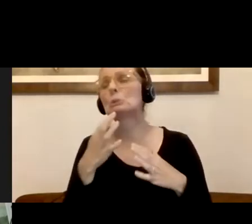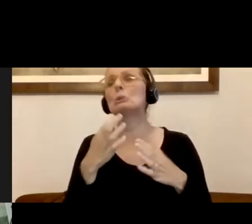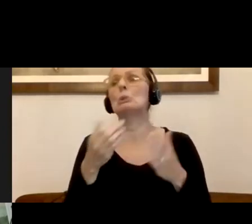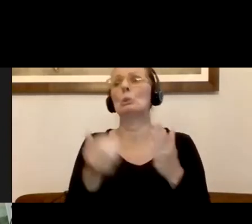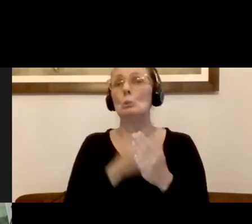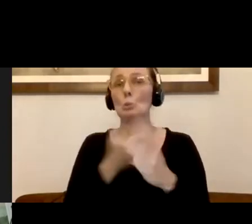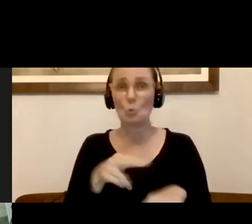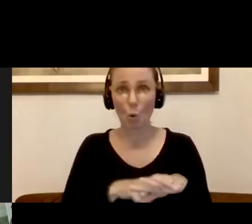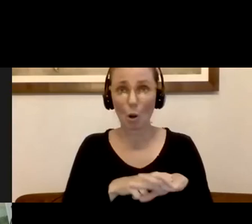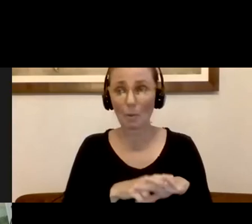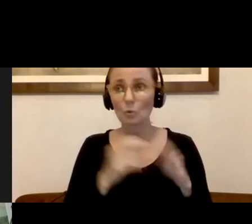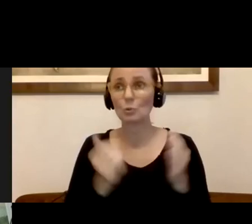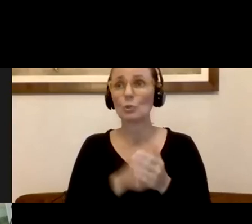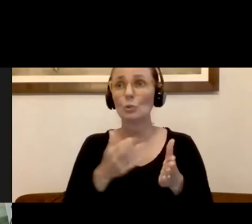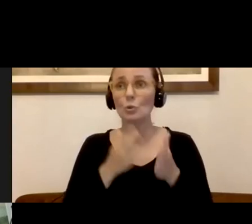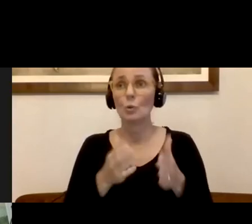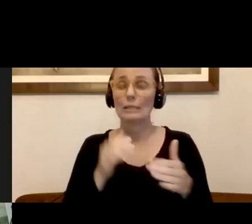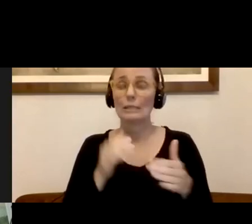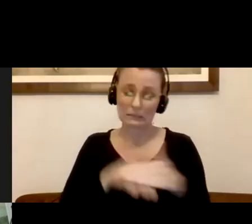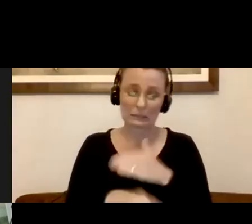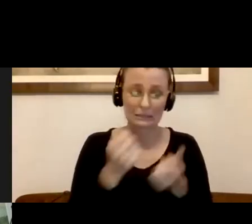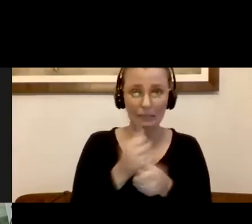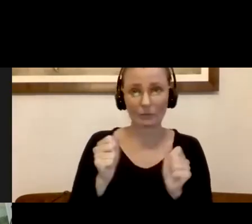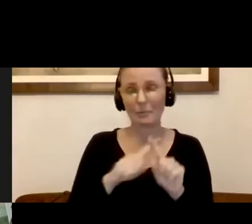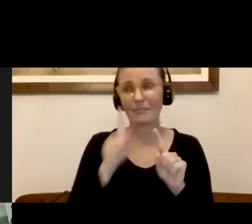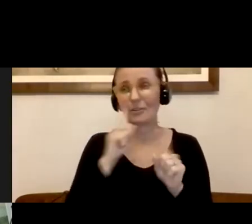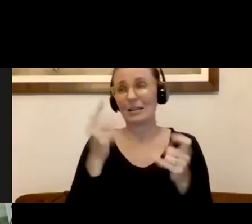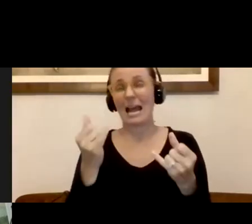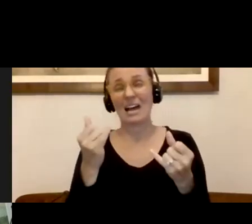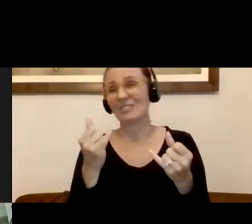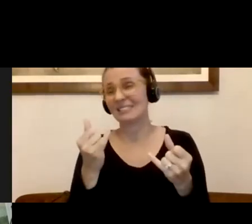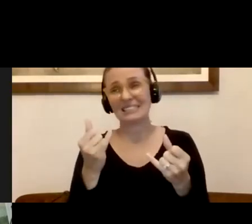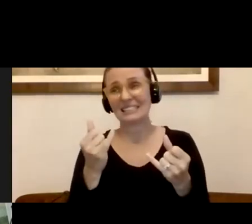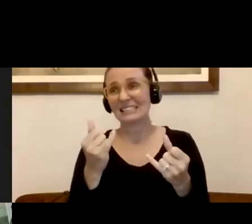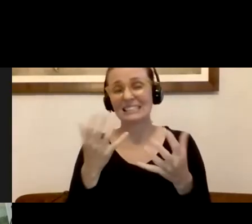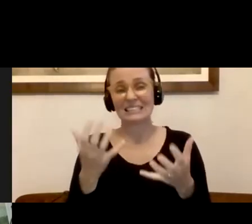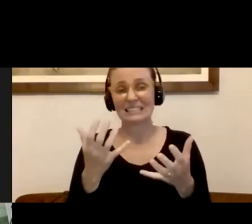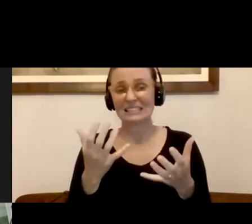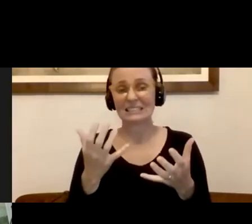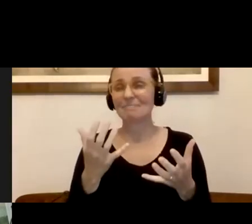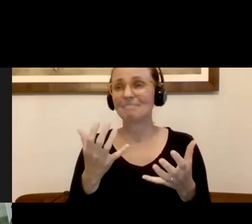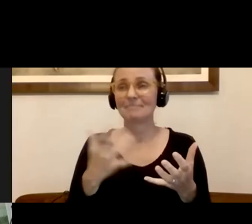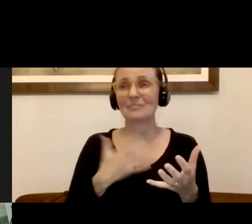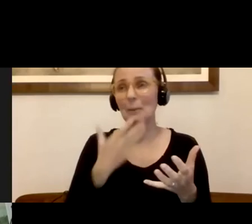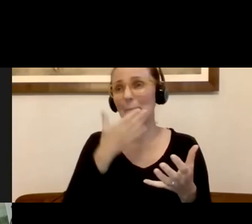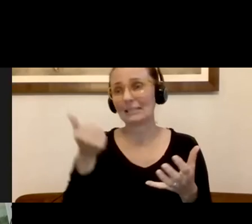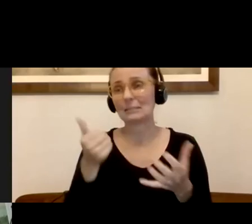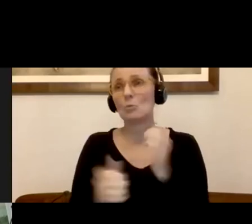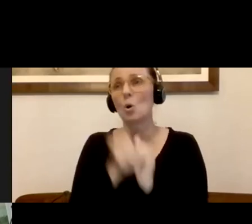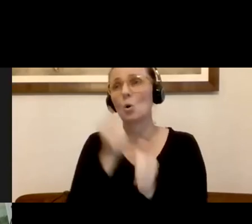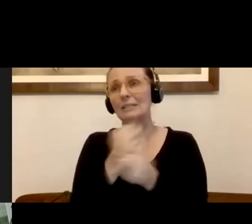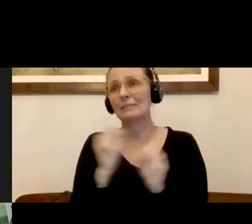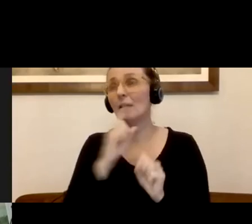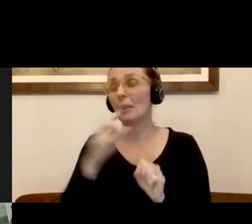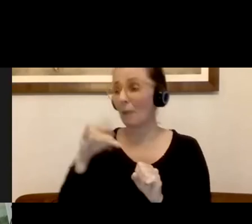be new ways for them to come in in a safe environment. But for right now, we feel this is safe. And Pauline, I would love for you to call me anytime you need